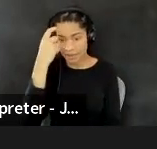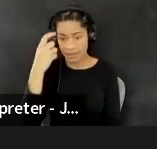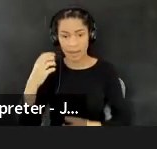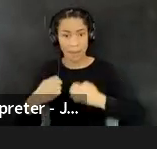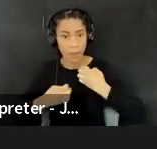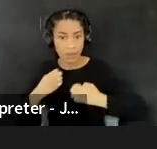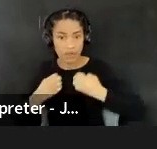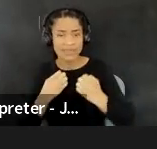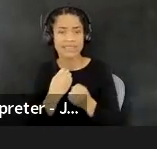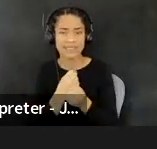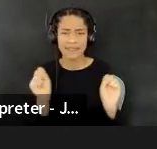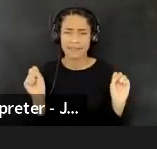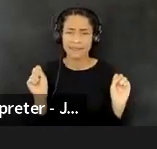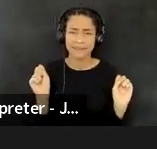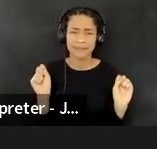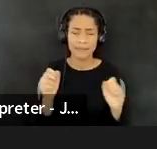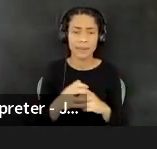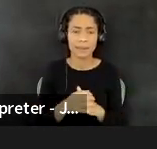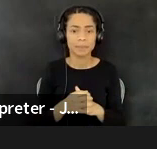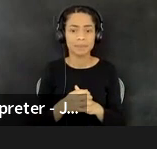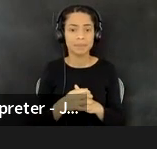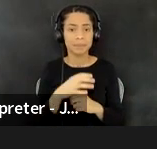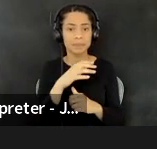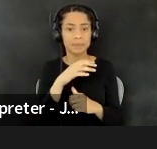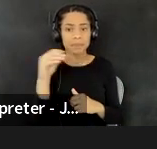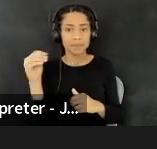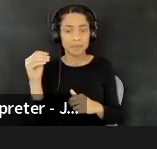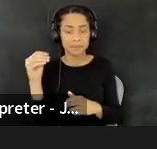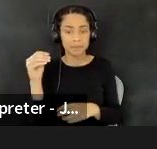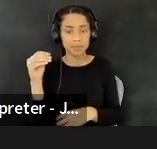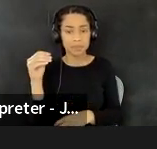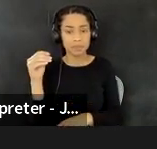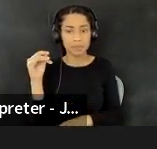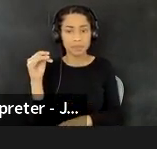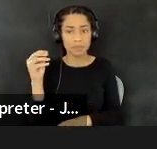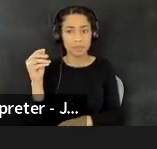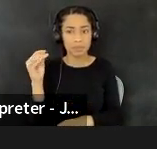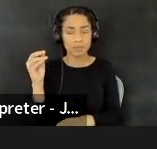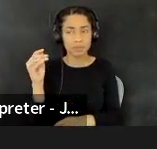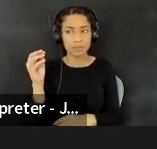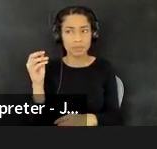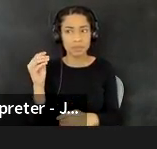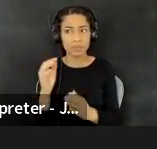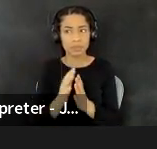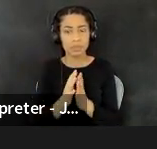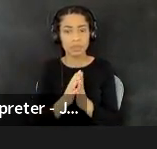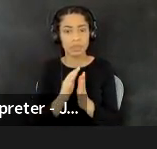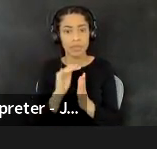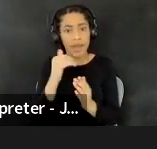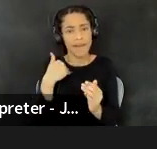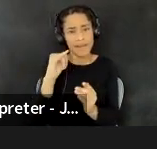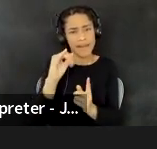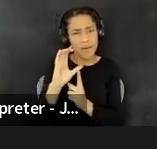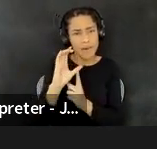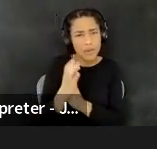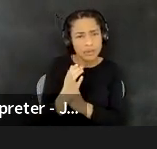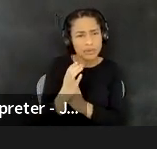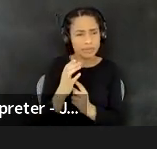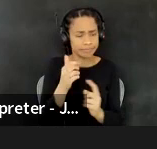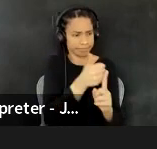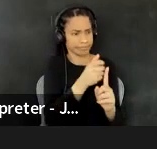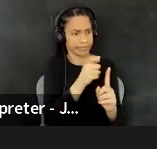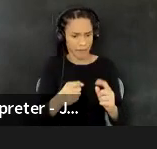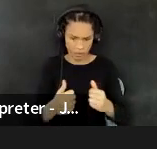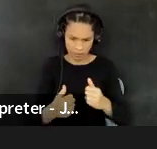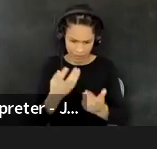And the constancy of, um, having, uh, culture, having to validate themselves and